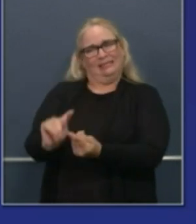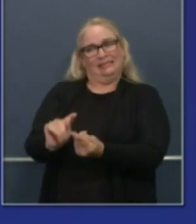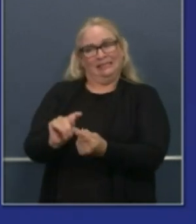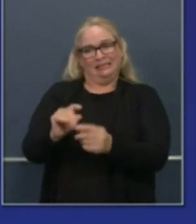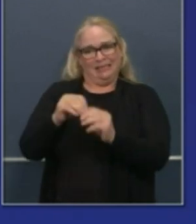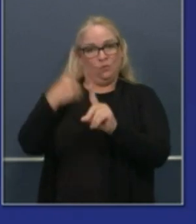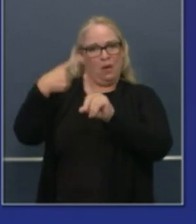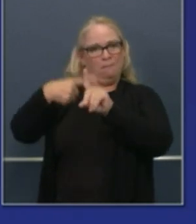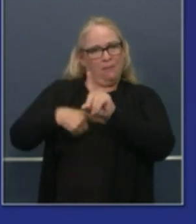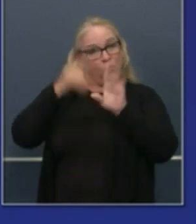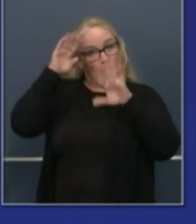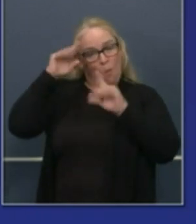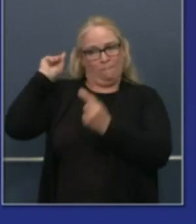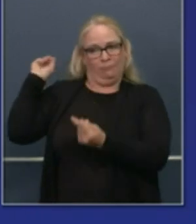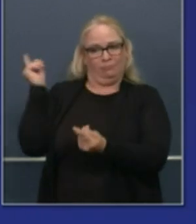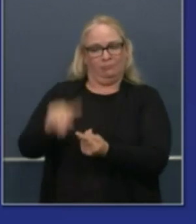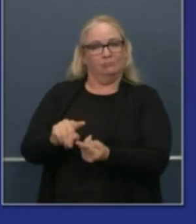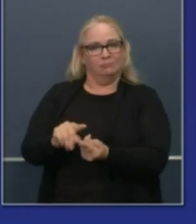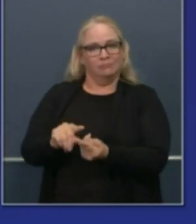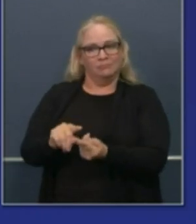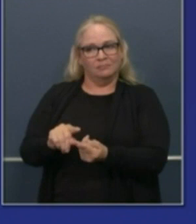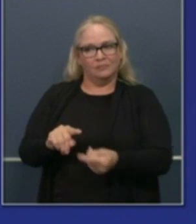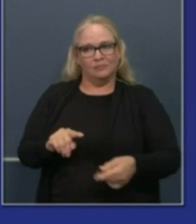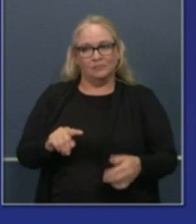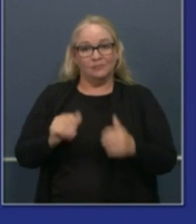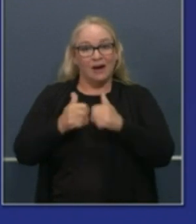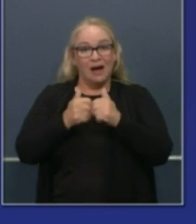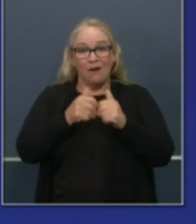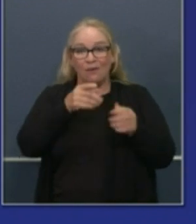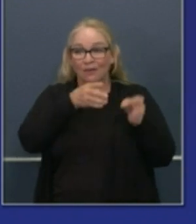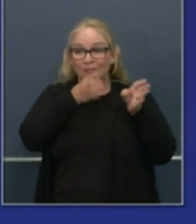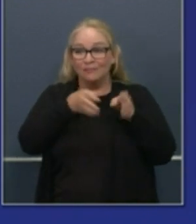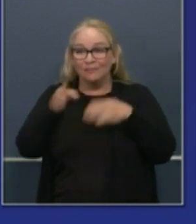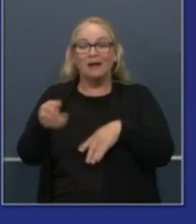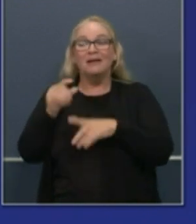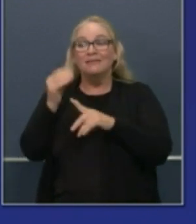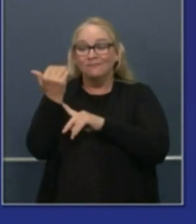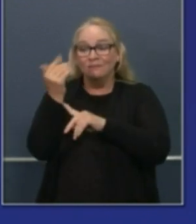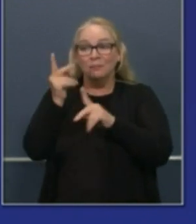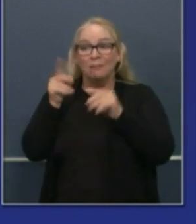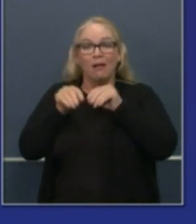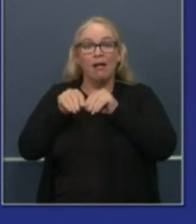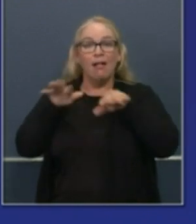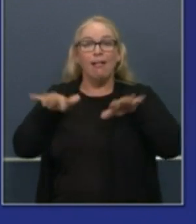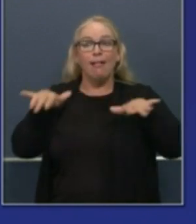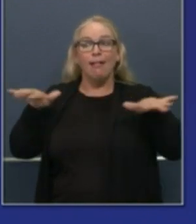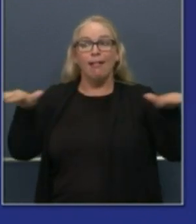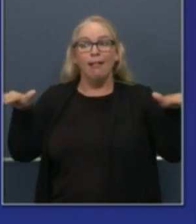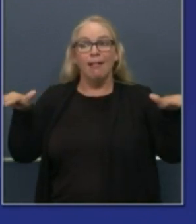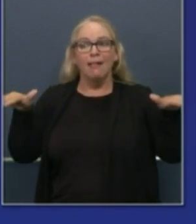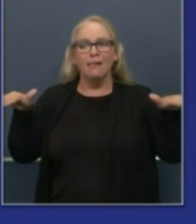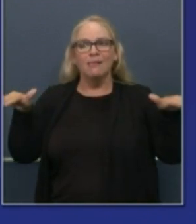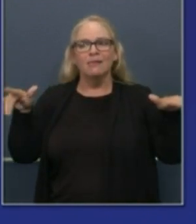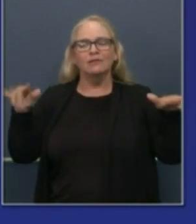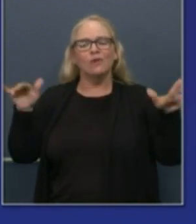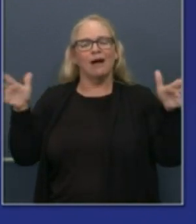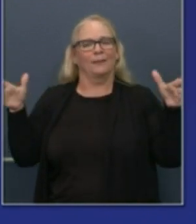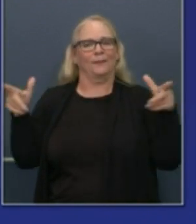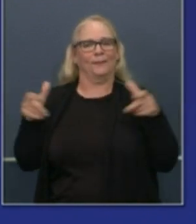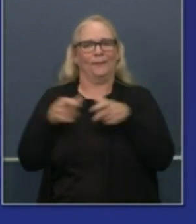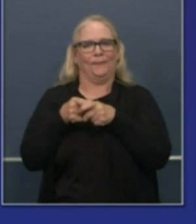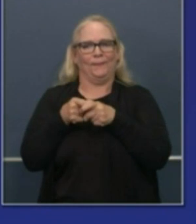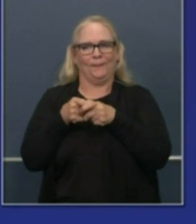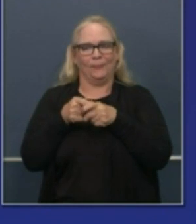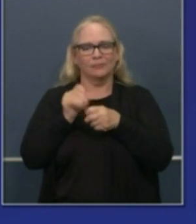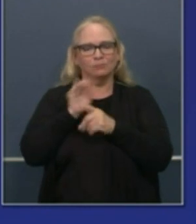through the power of those contacts 15 people and less still if you reduce your exposure to less than one